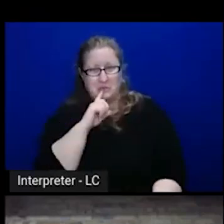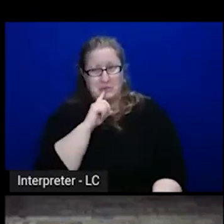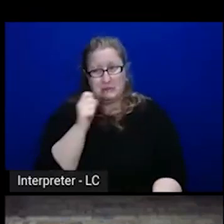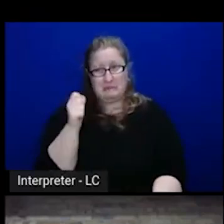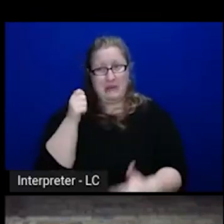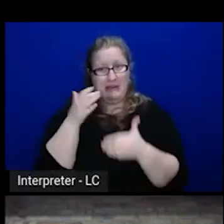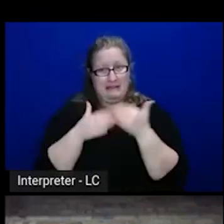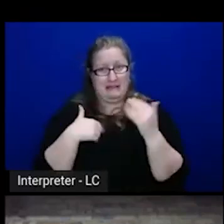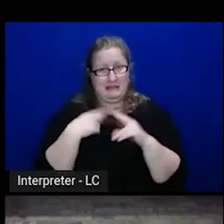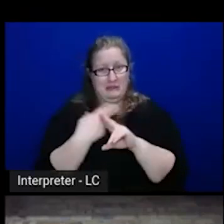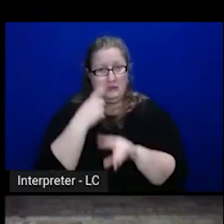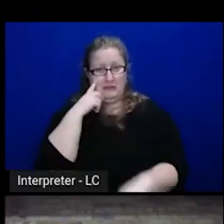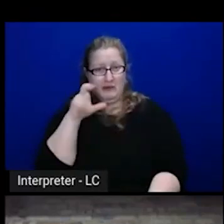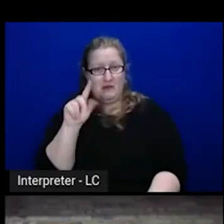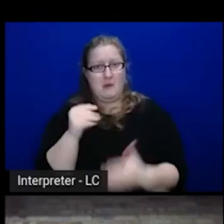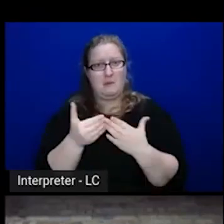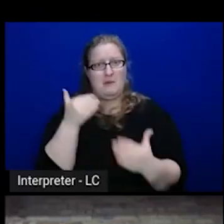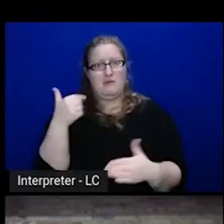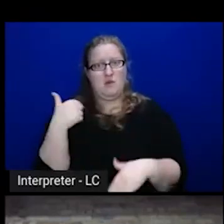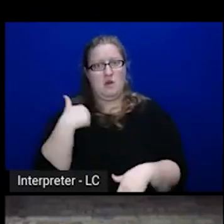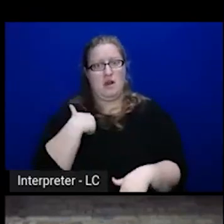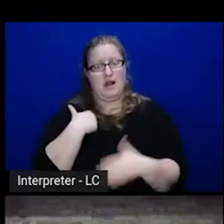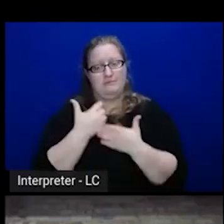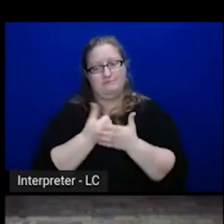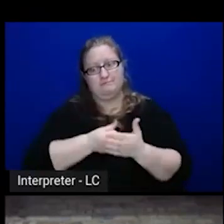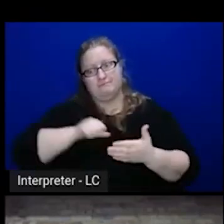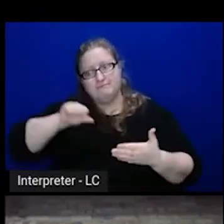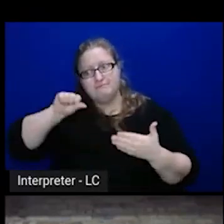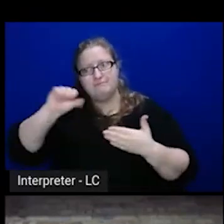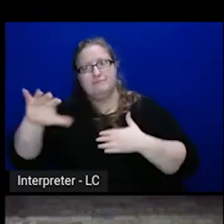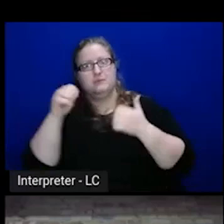vault before I started ripping it out to replace it with raft integrated storage.